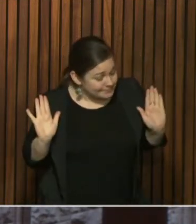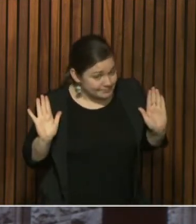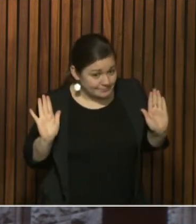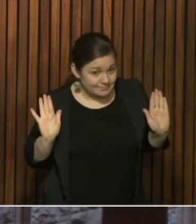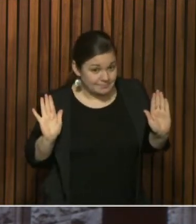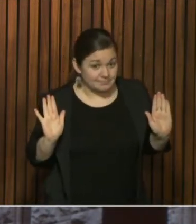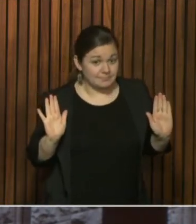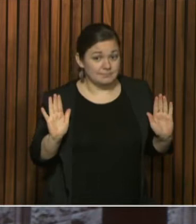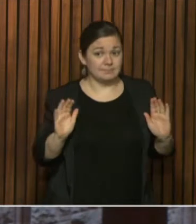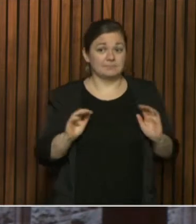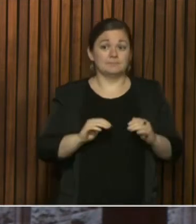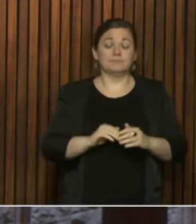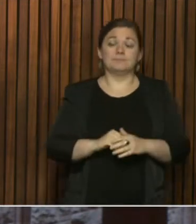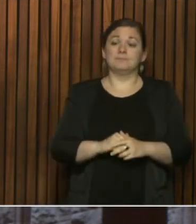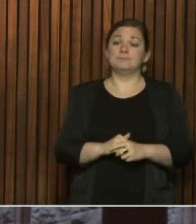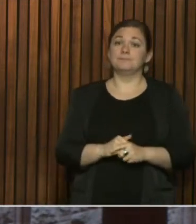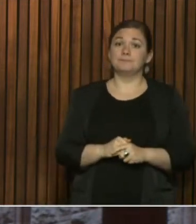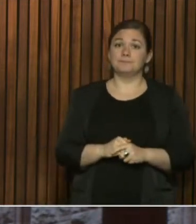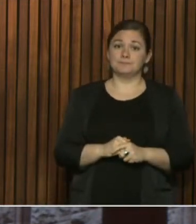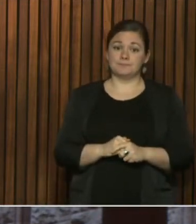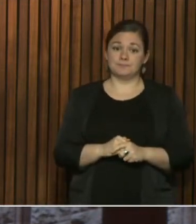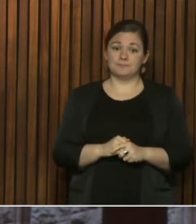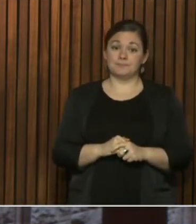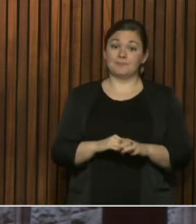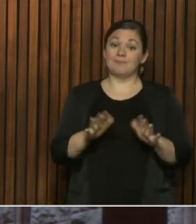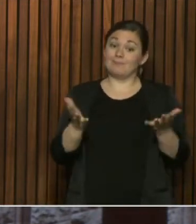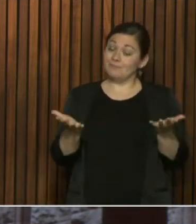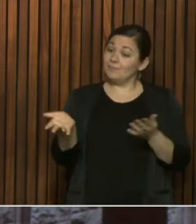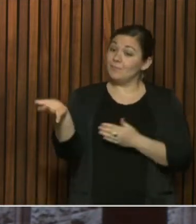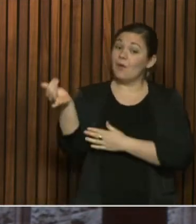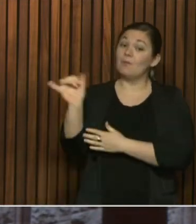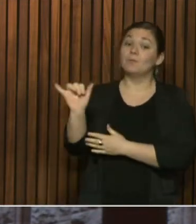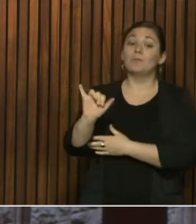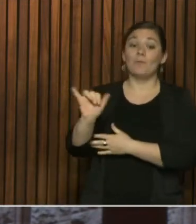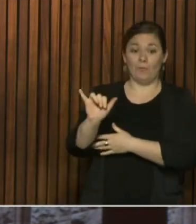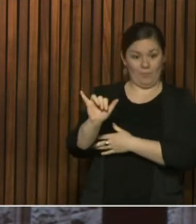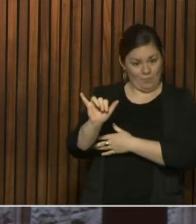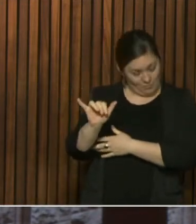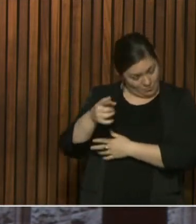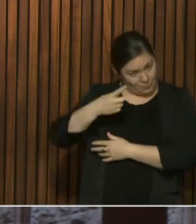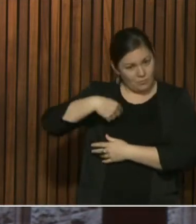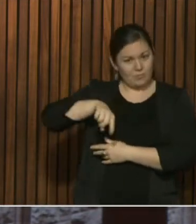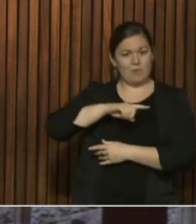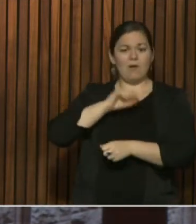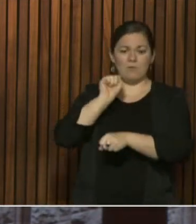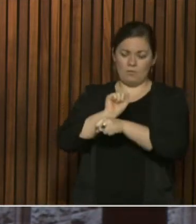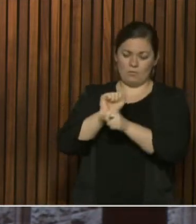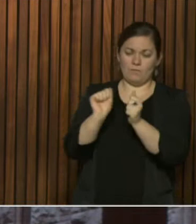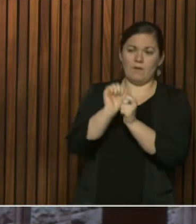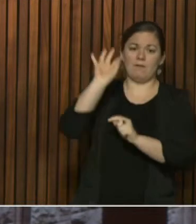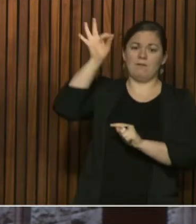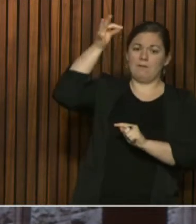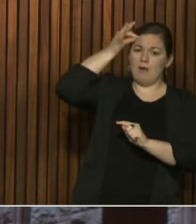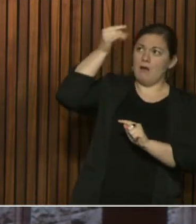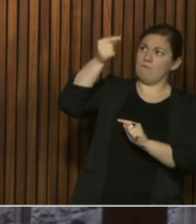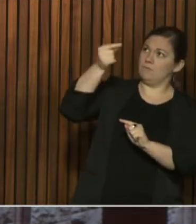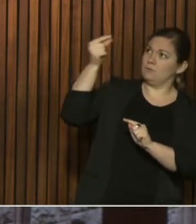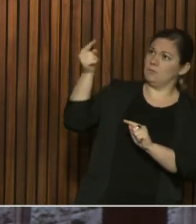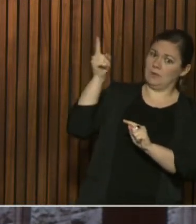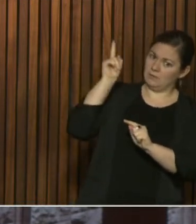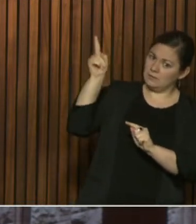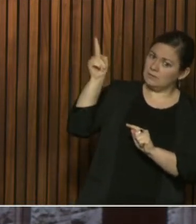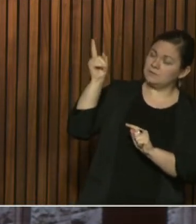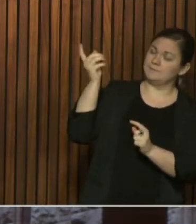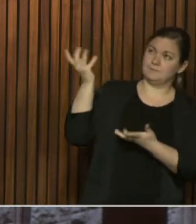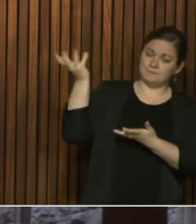there. And the other aspects is that we continue to work with our federal authorities assessing